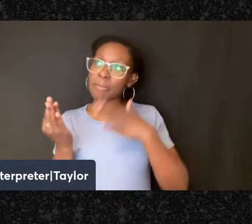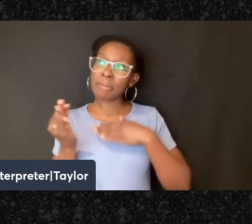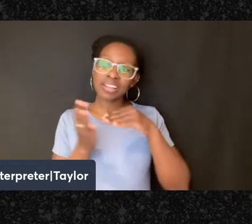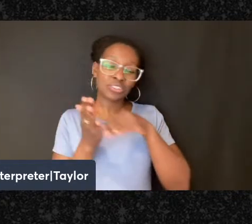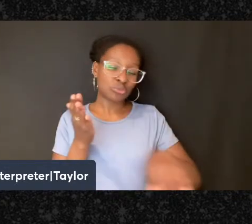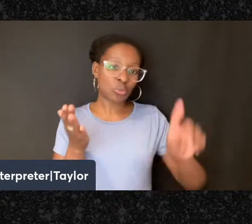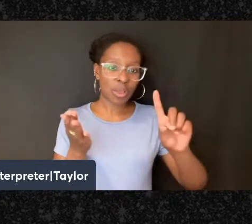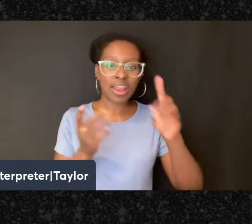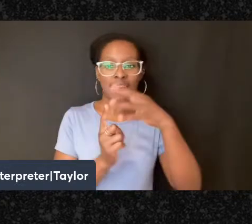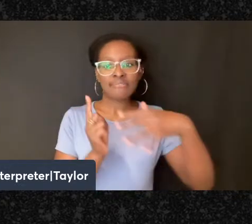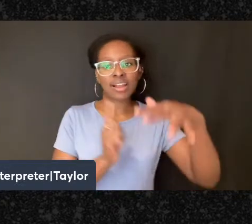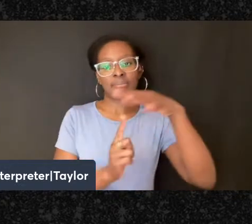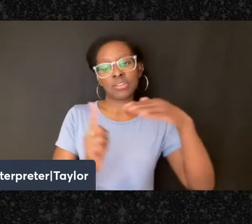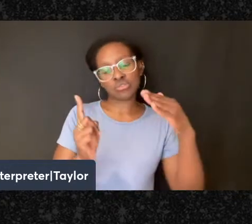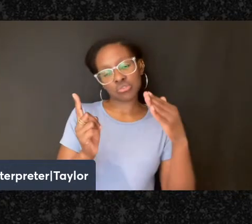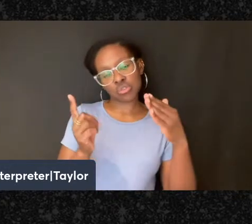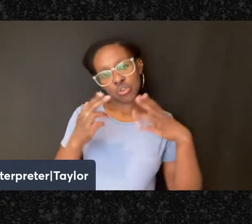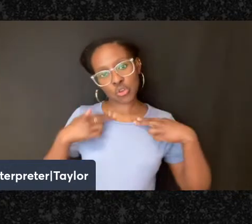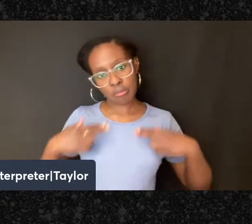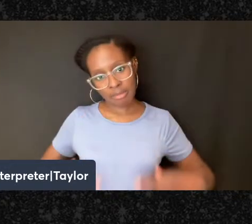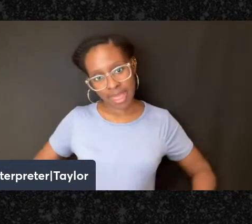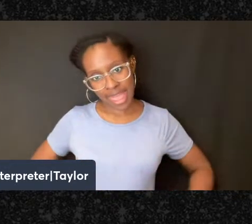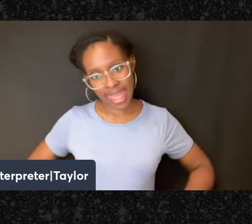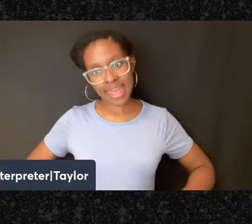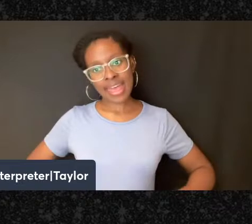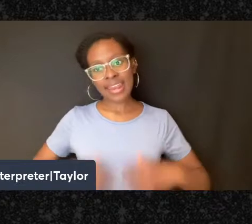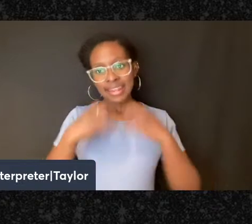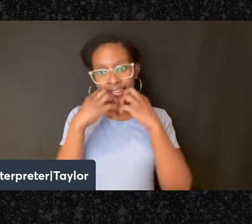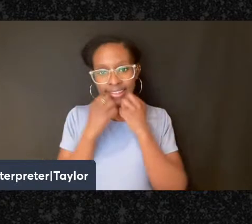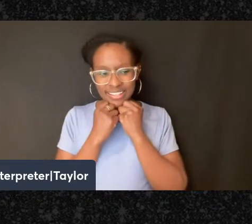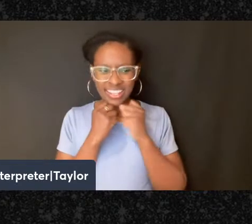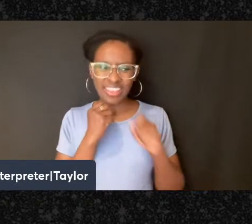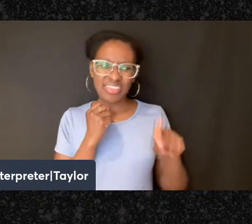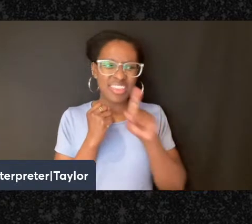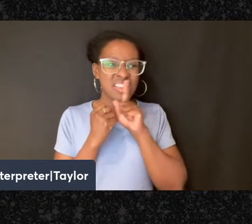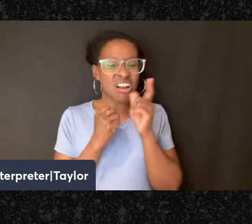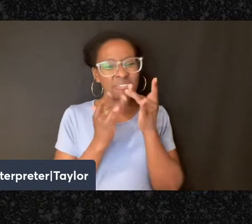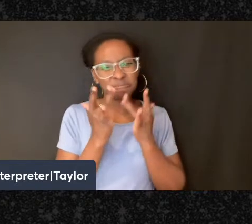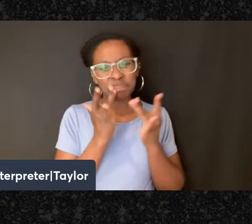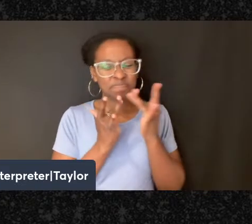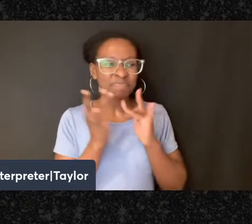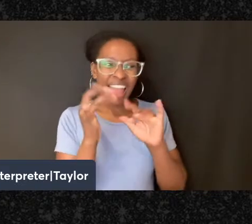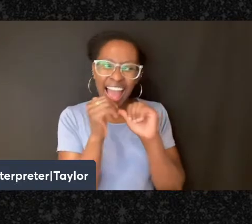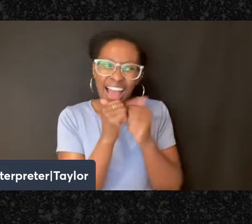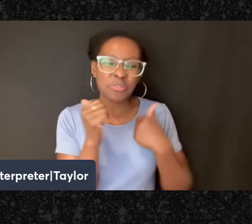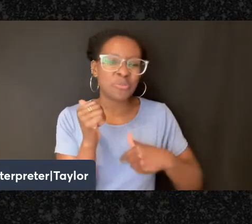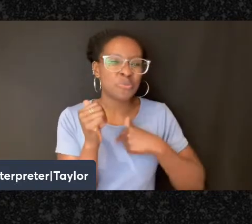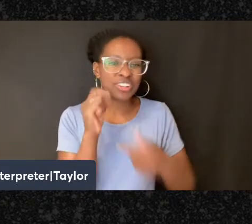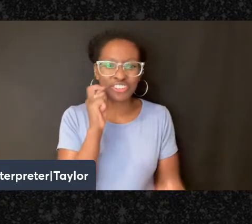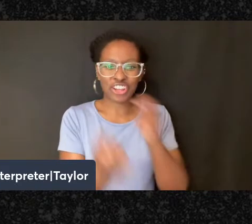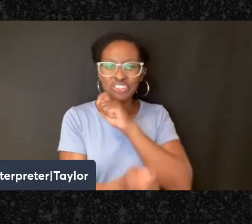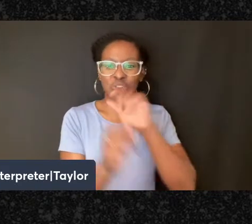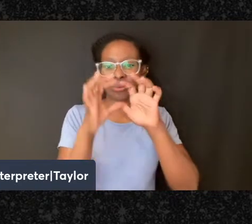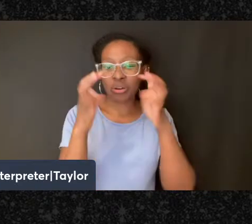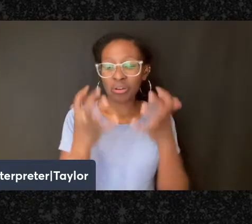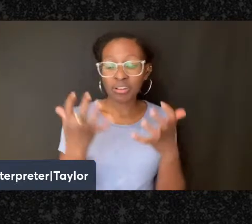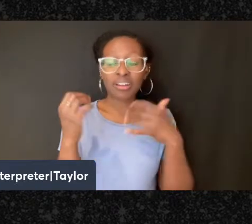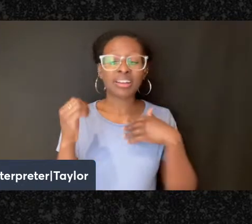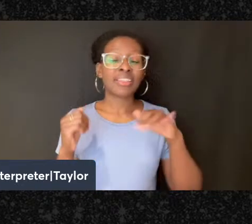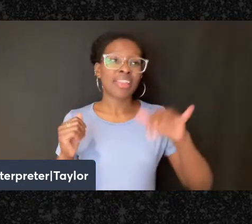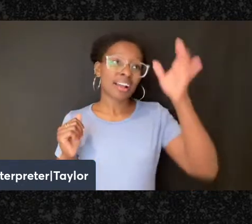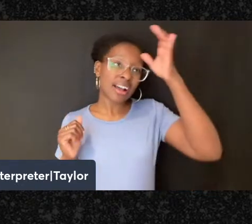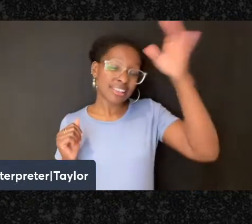humanities who are somewhat desperate for ways to change the world. And the idea that there are these